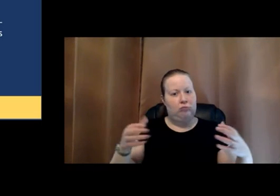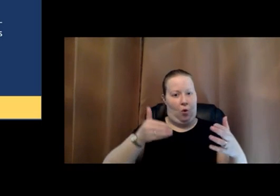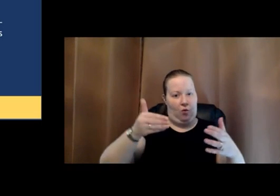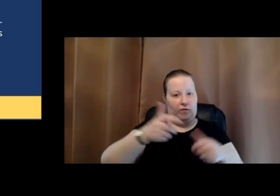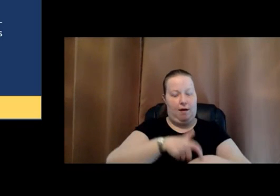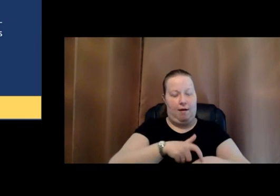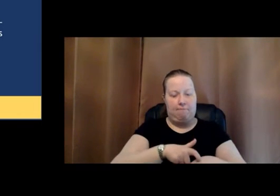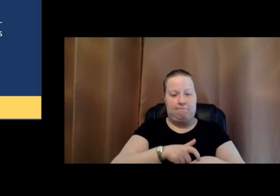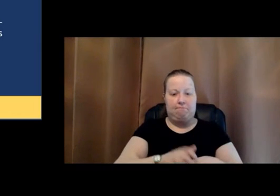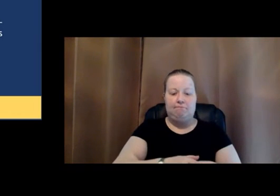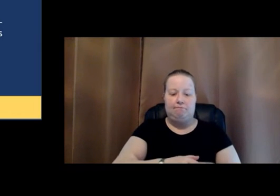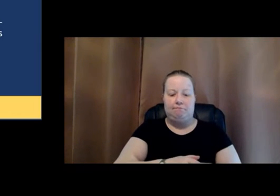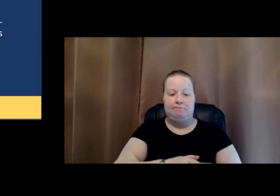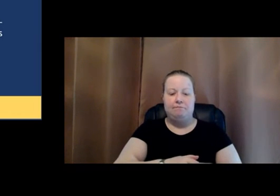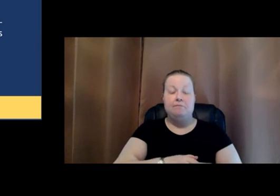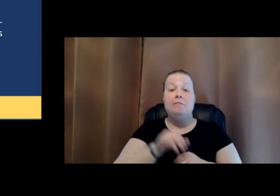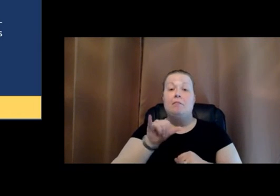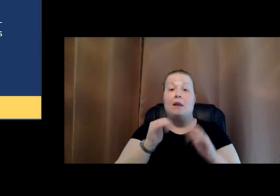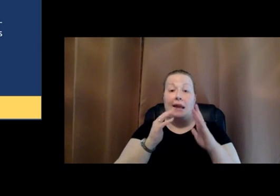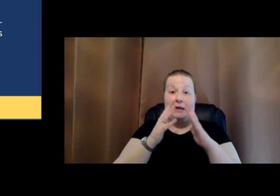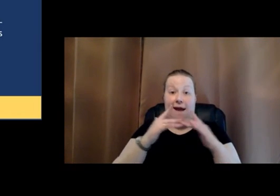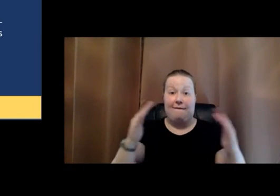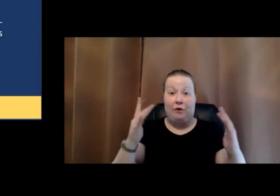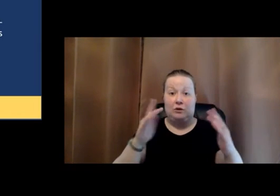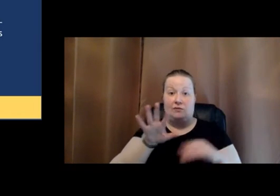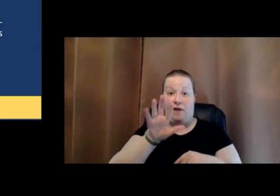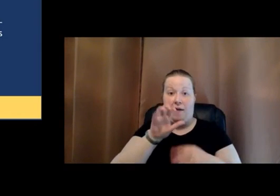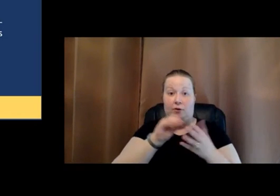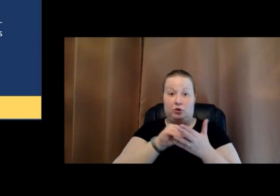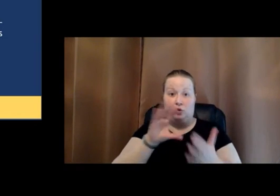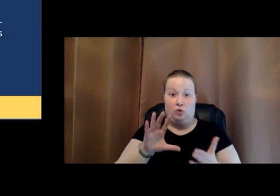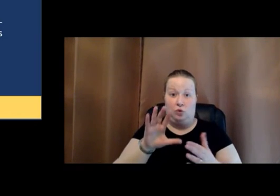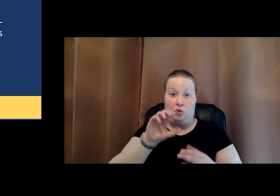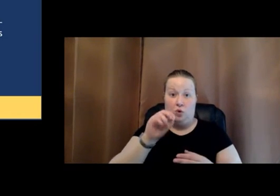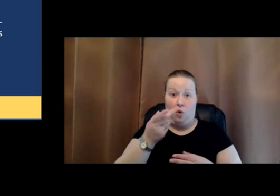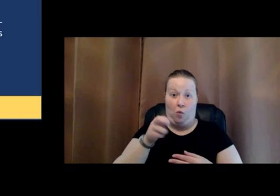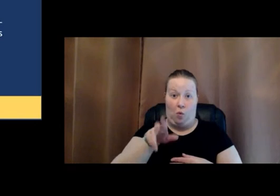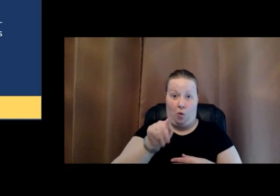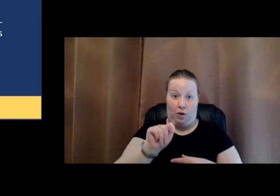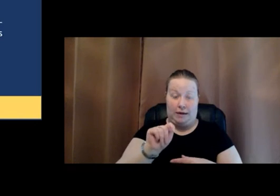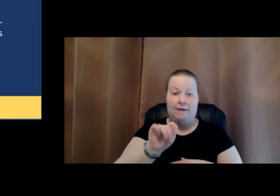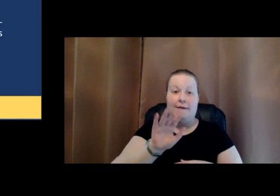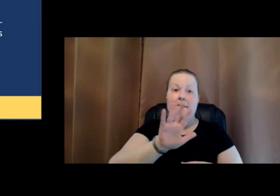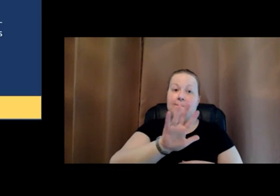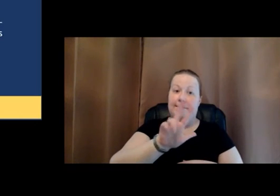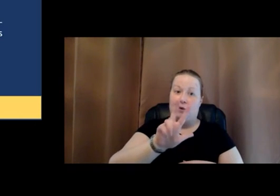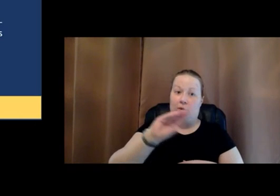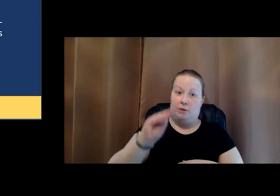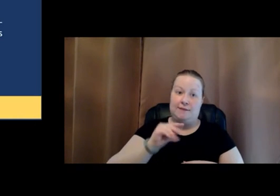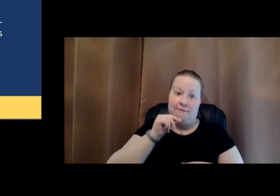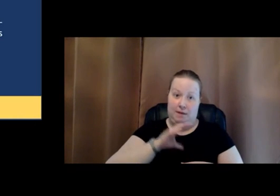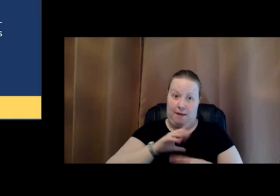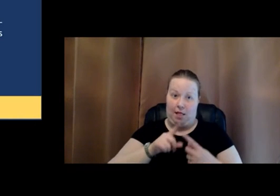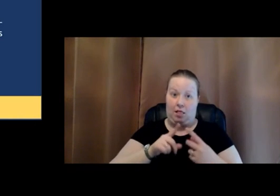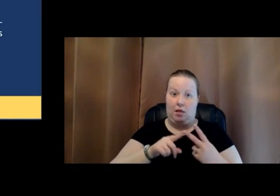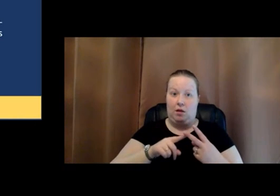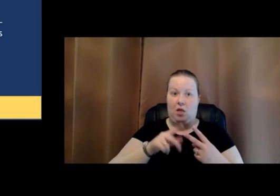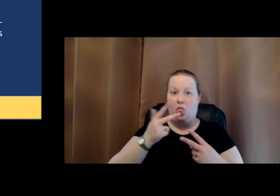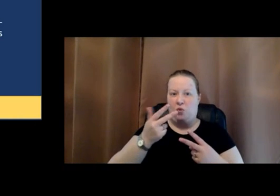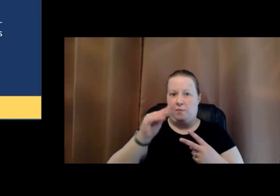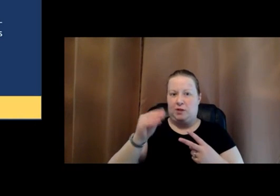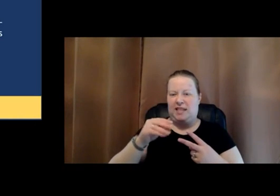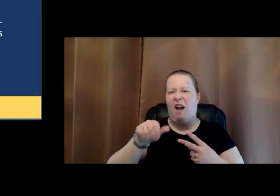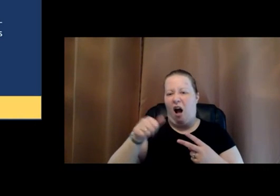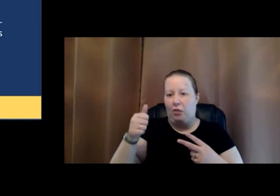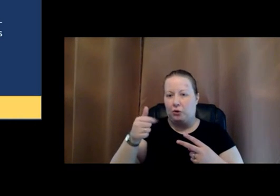This diverse 500 student cohort is 53% female, 3% other in terms of